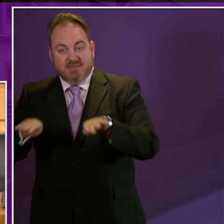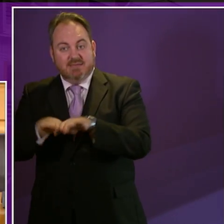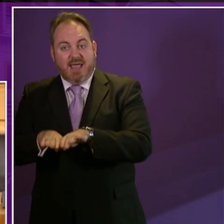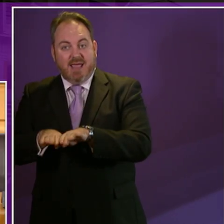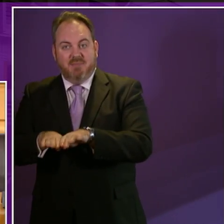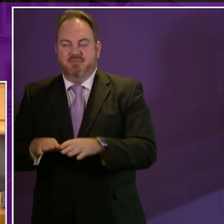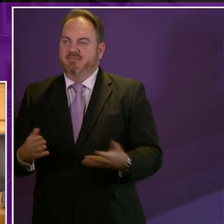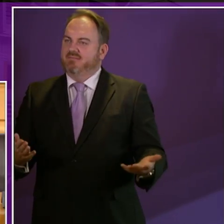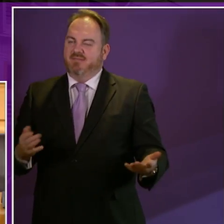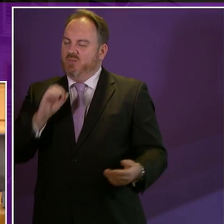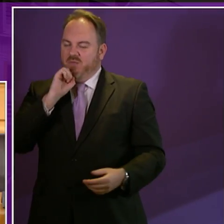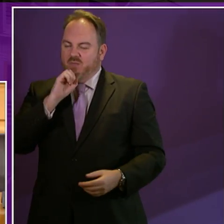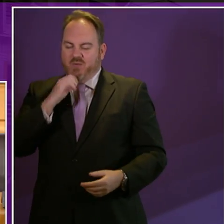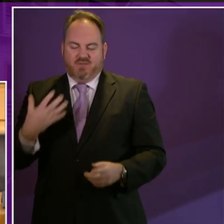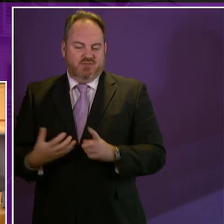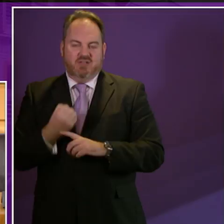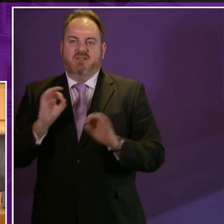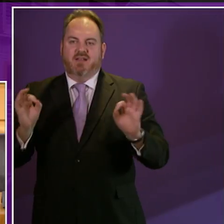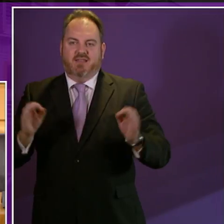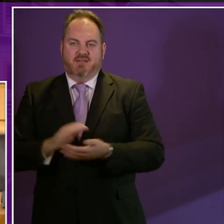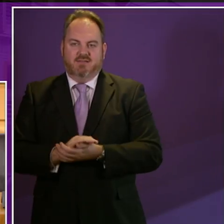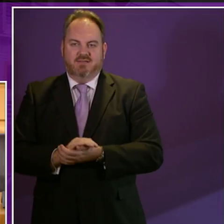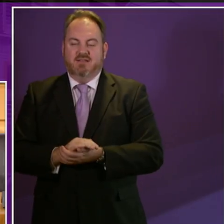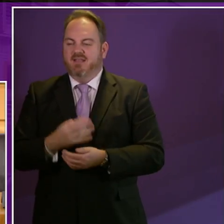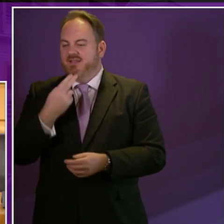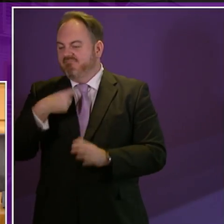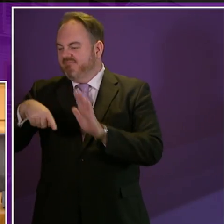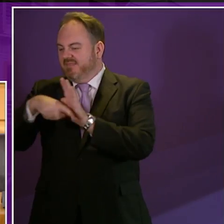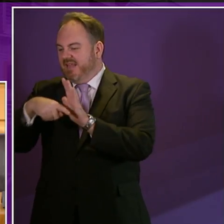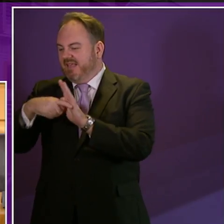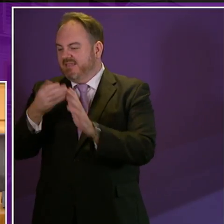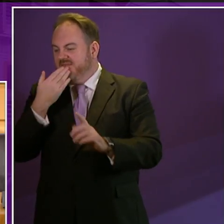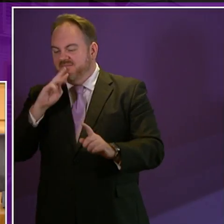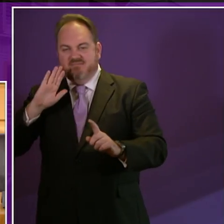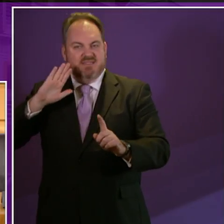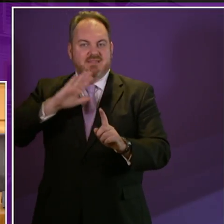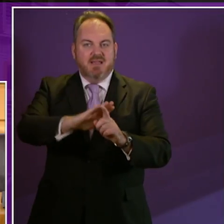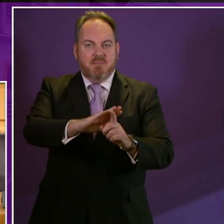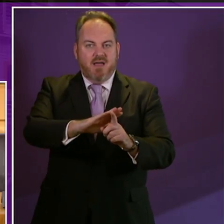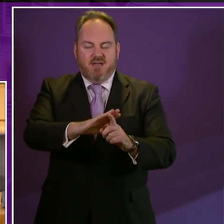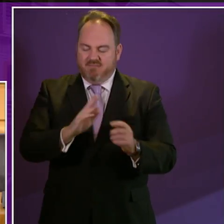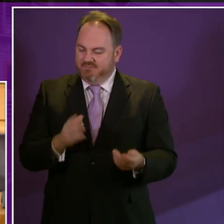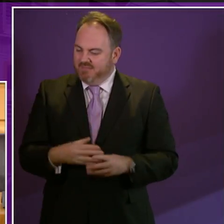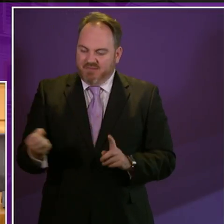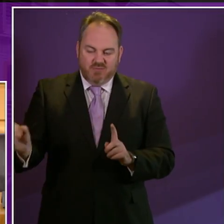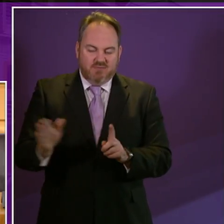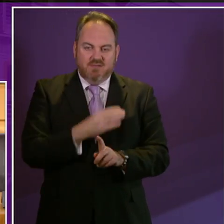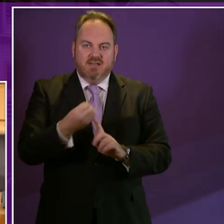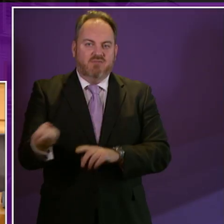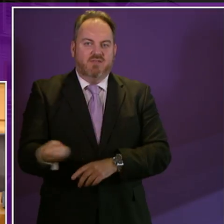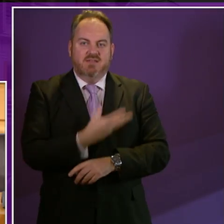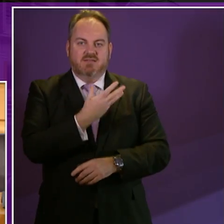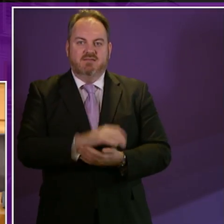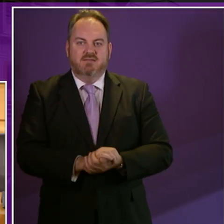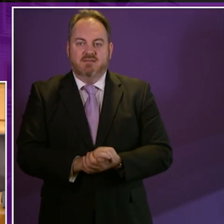job the stigma the discrimination faced by people with disabilities from ordinary members of the general public from health